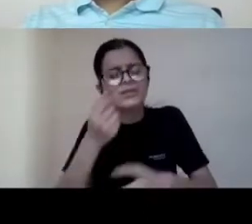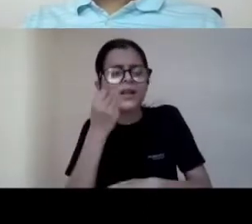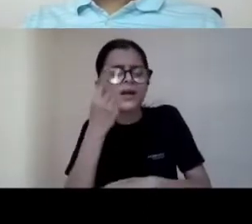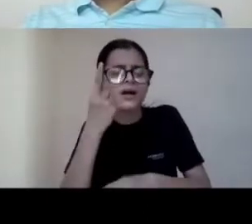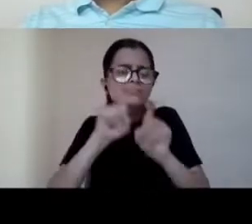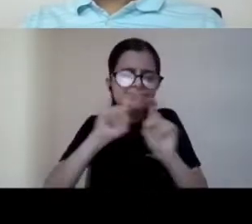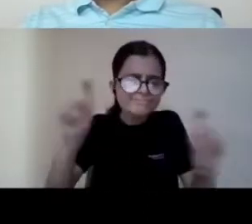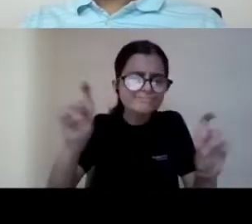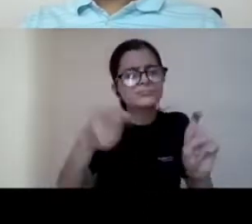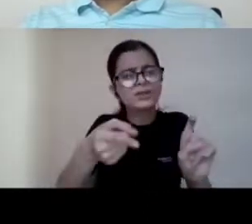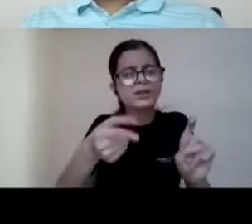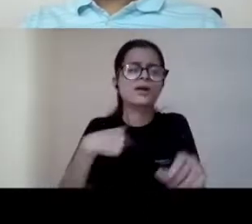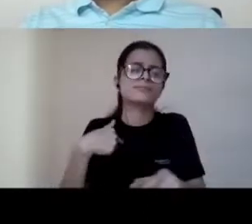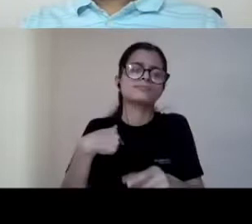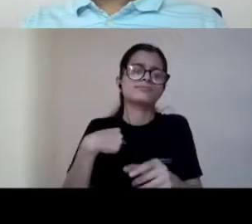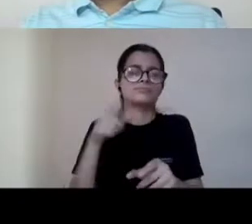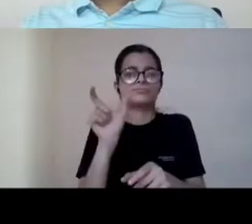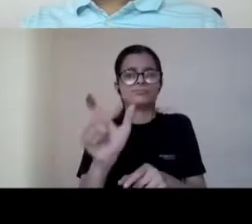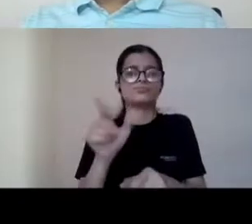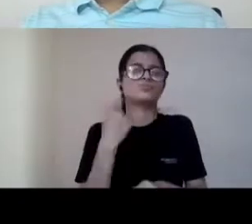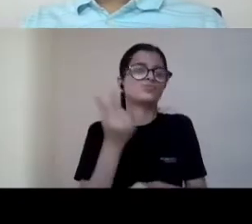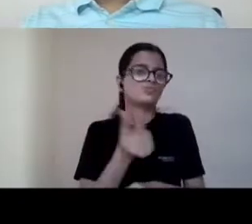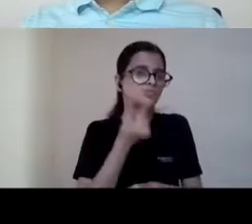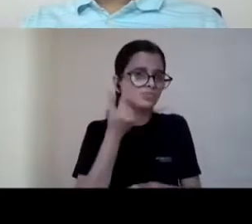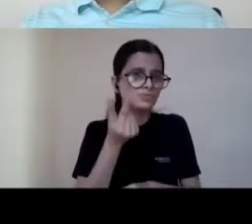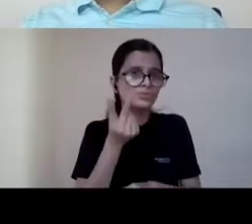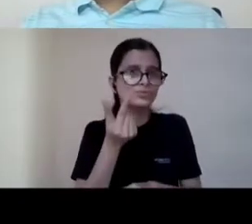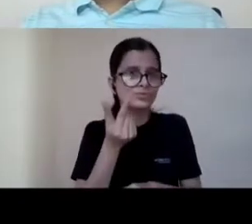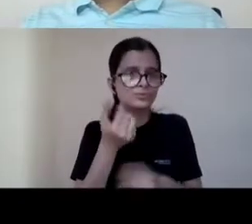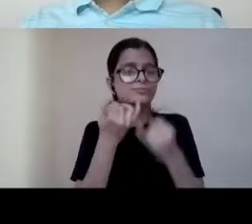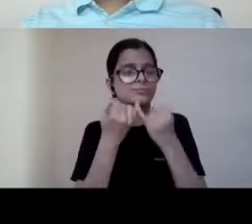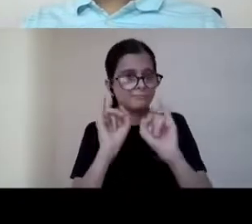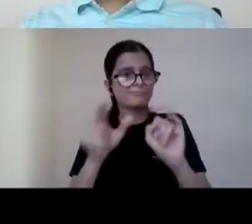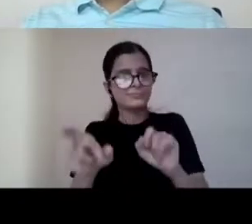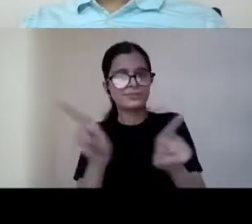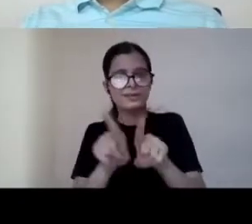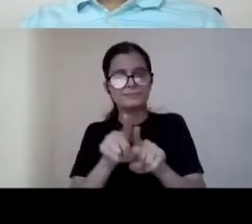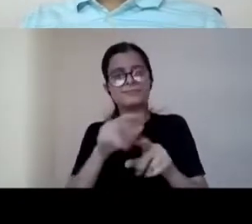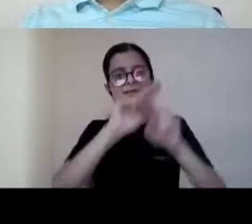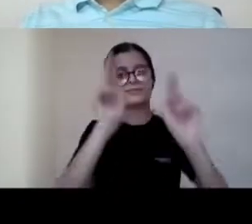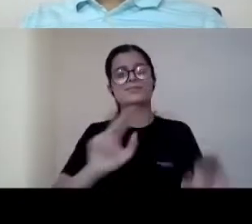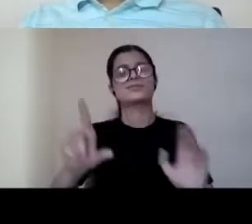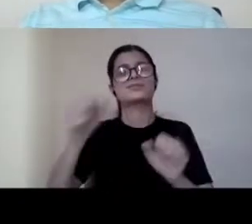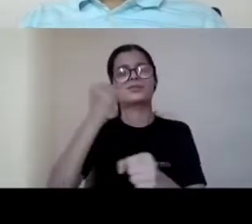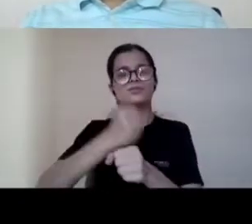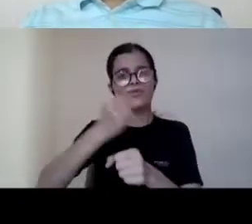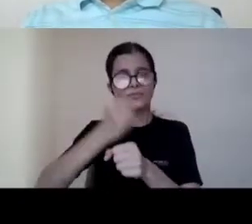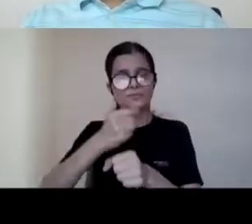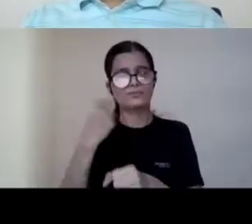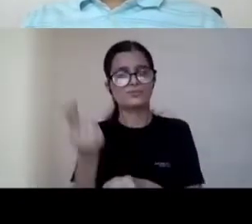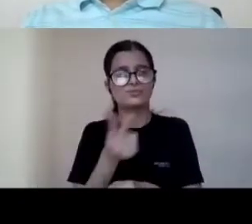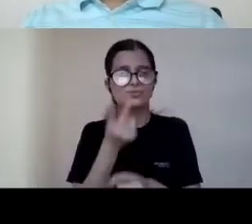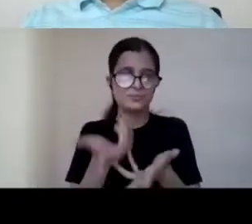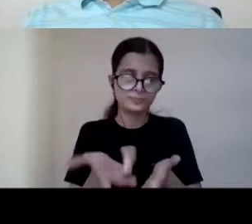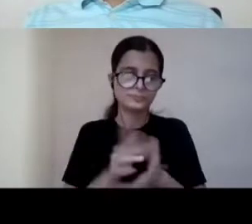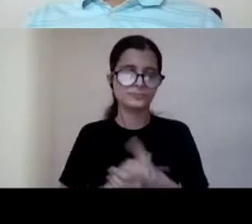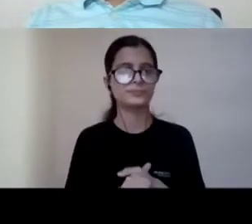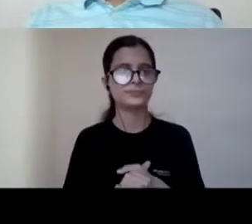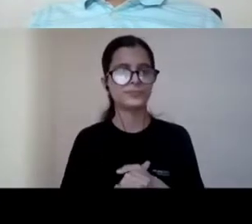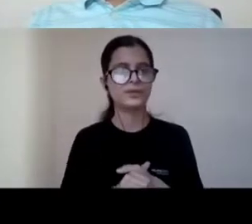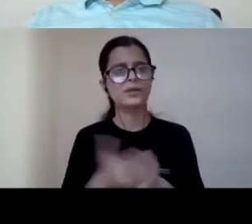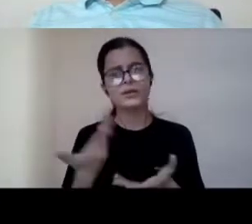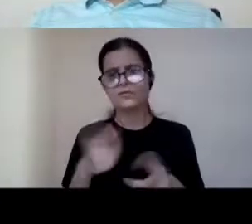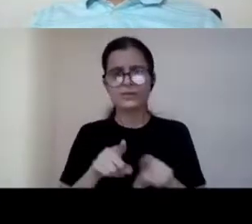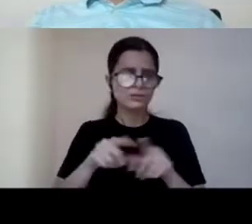i am taking the liberty of using these terminologies so um so like we have a ministry